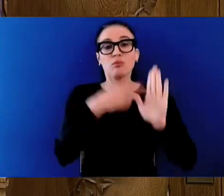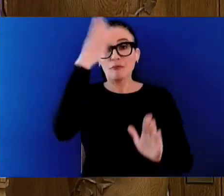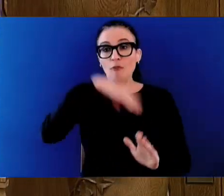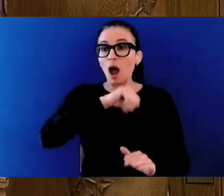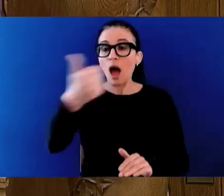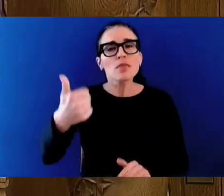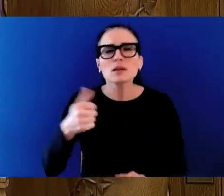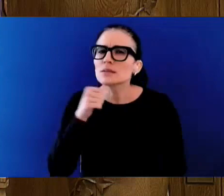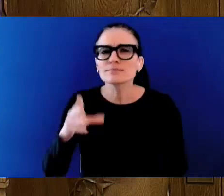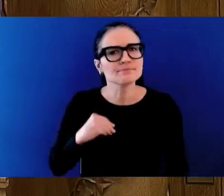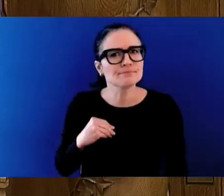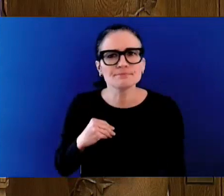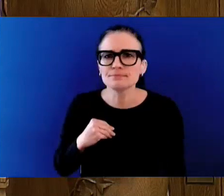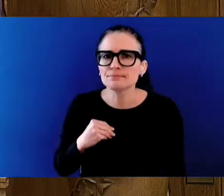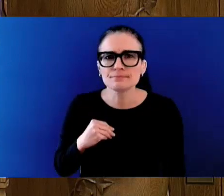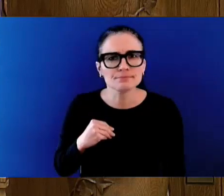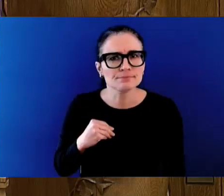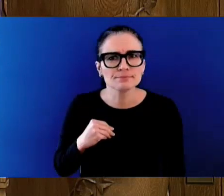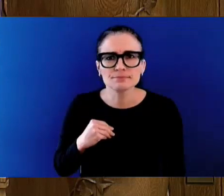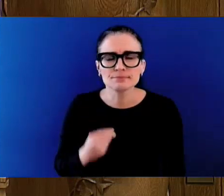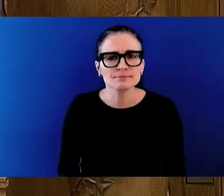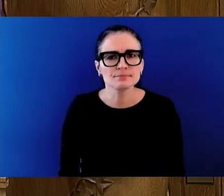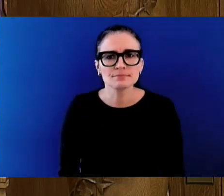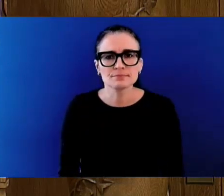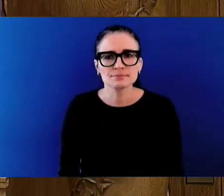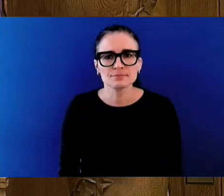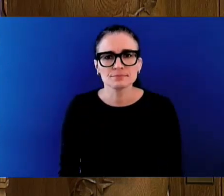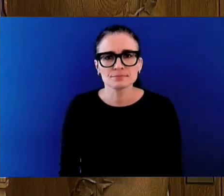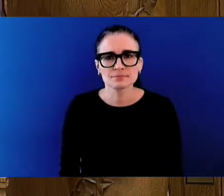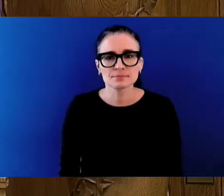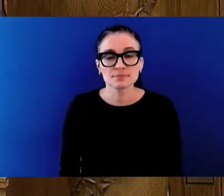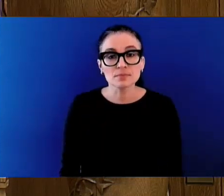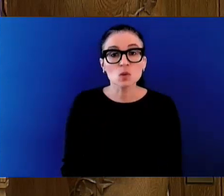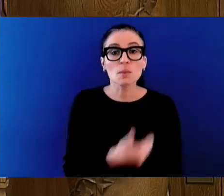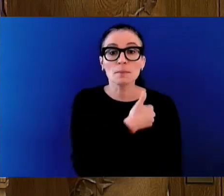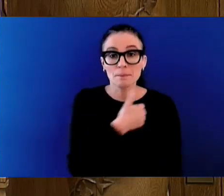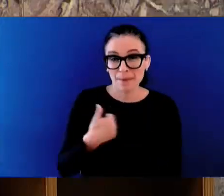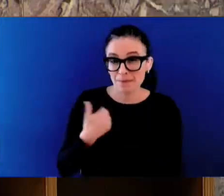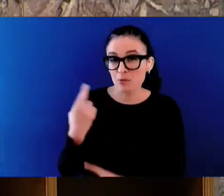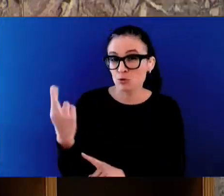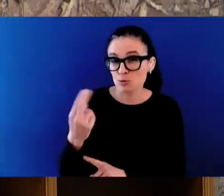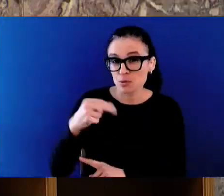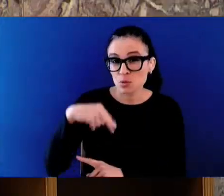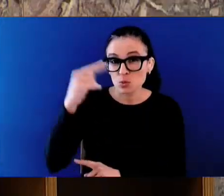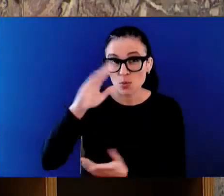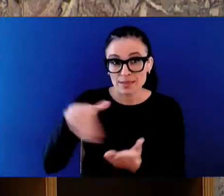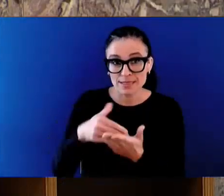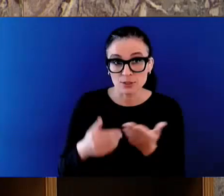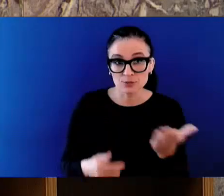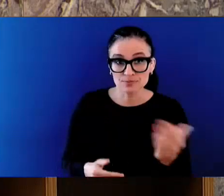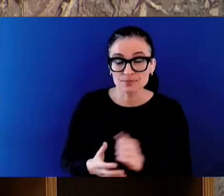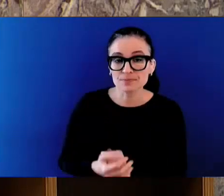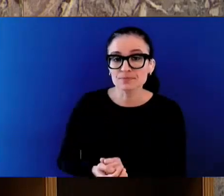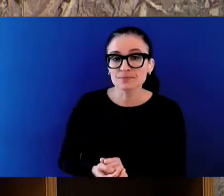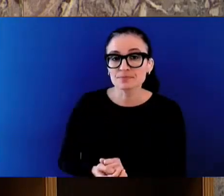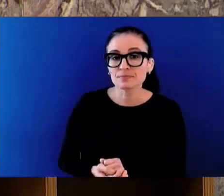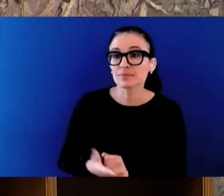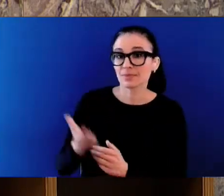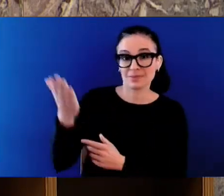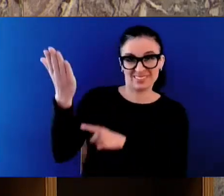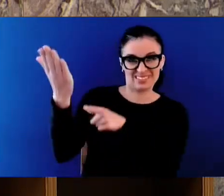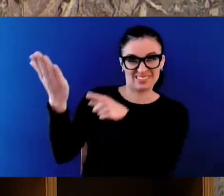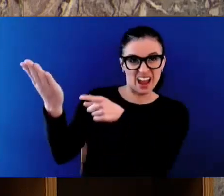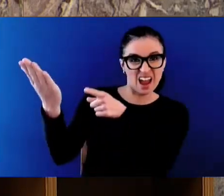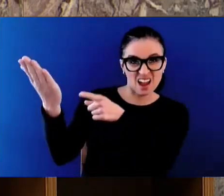Member for Richmond North Centre. Thank you, Mr. Speaker. This NDP caucus is openly proud of their